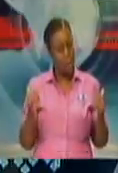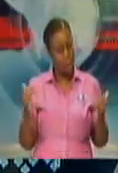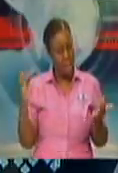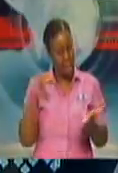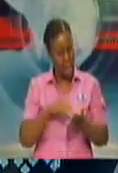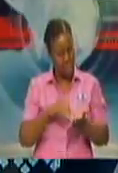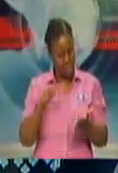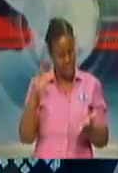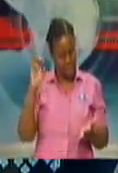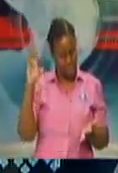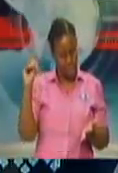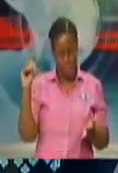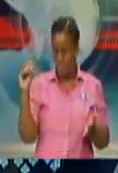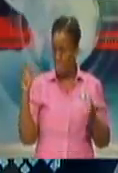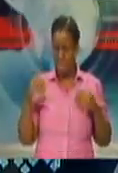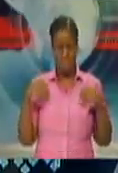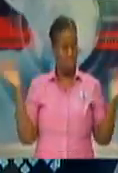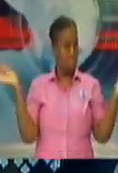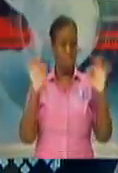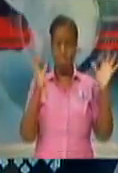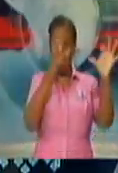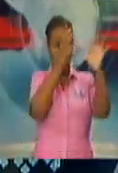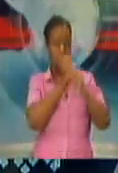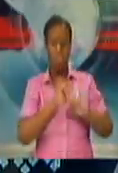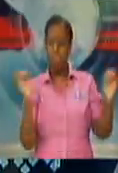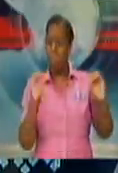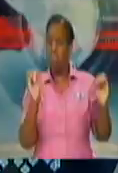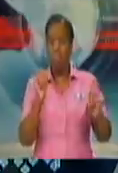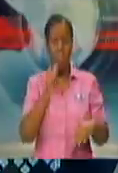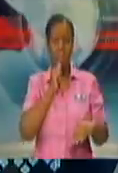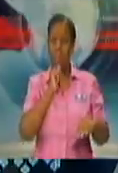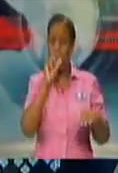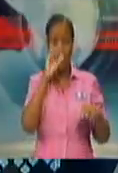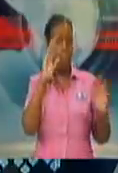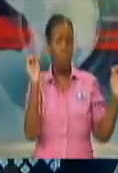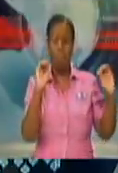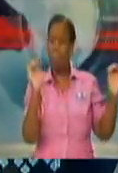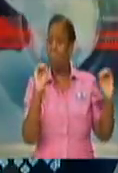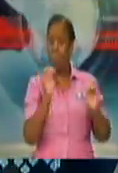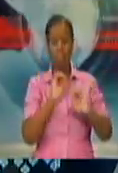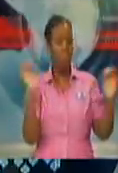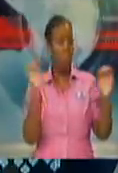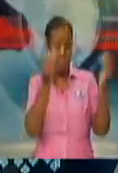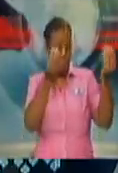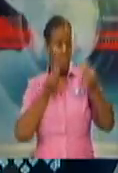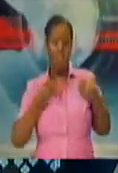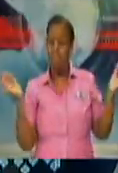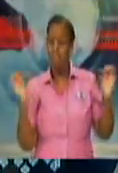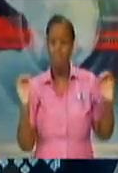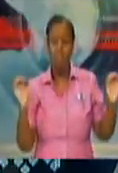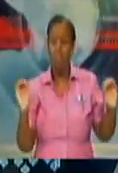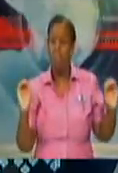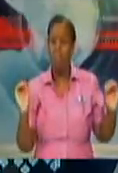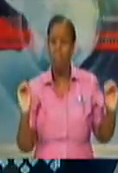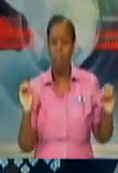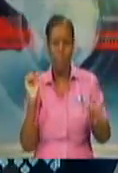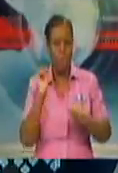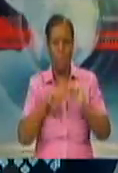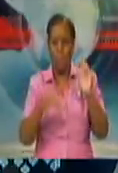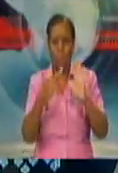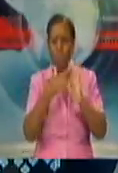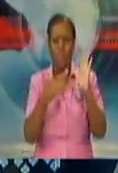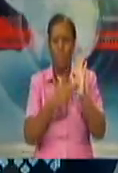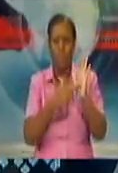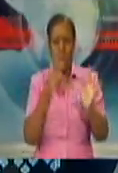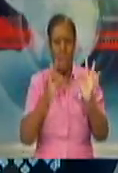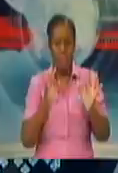any test results from any private lab stating negative, positive, whatever. So therein lies the regulation. The regulation states that if you are